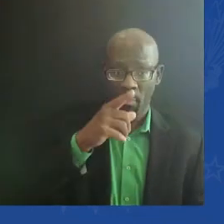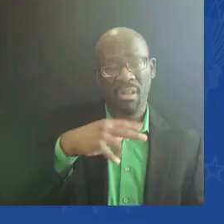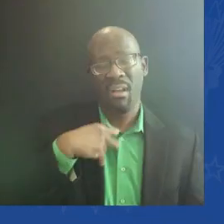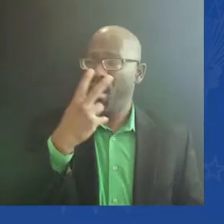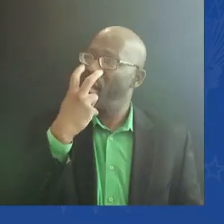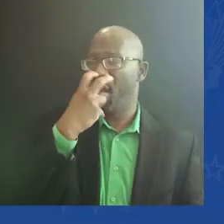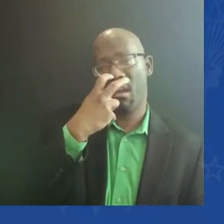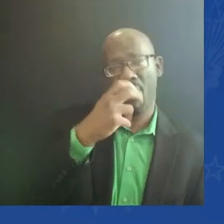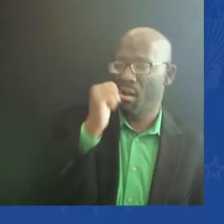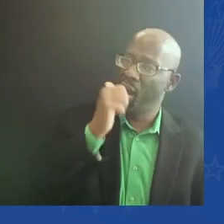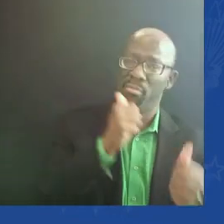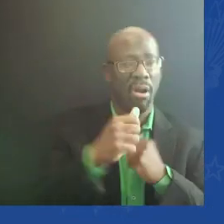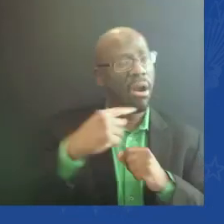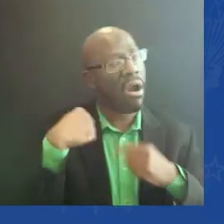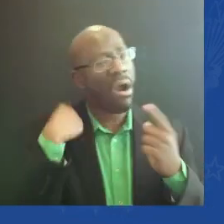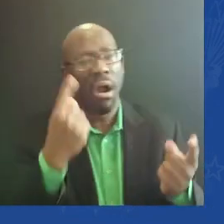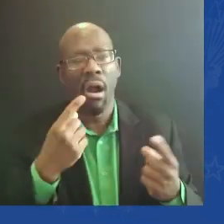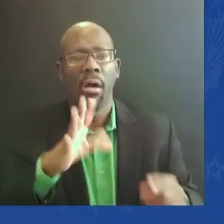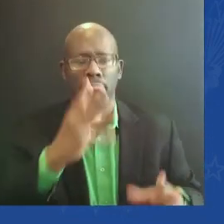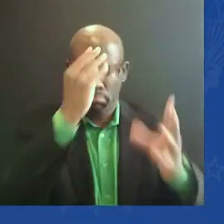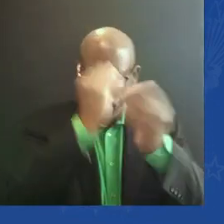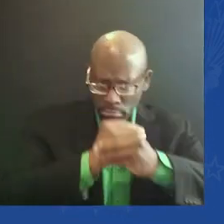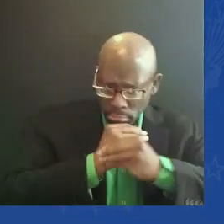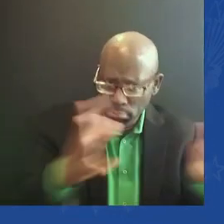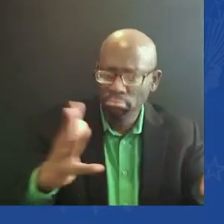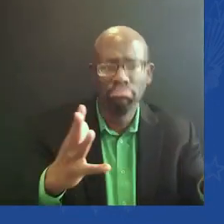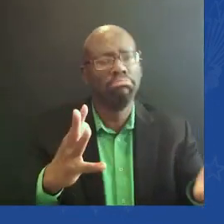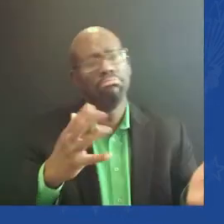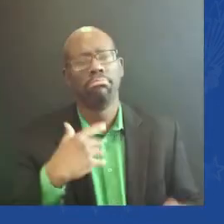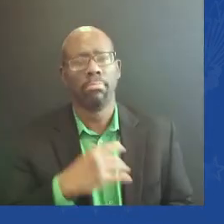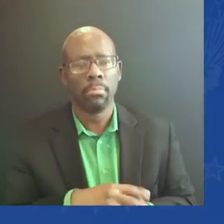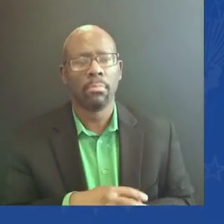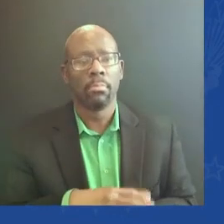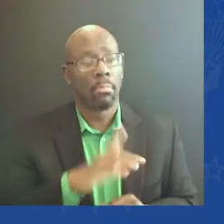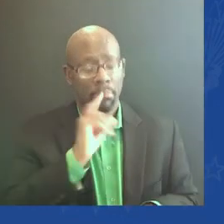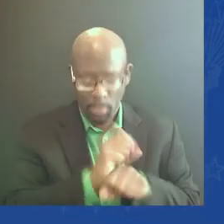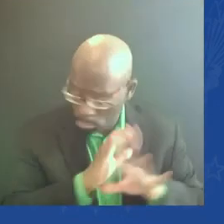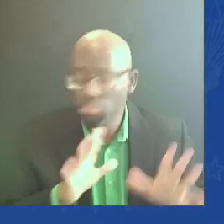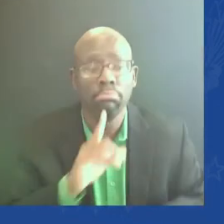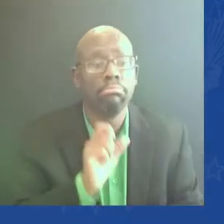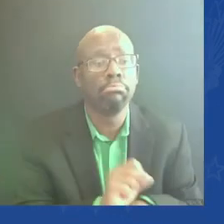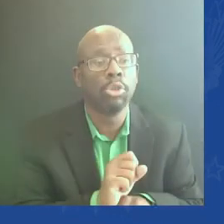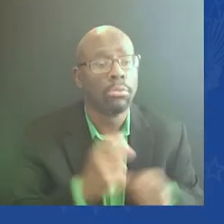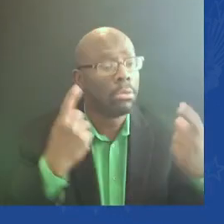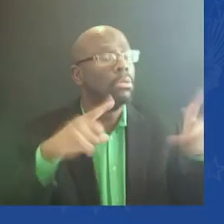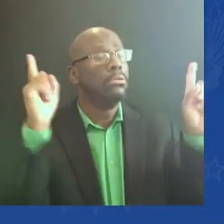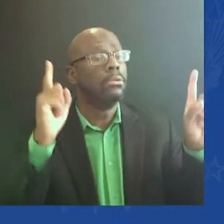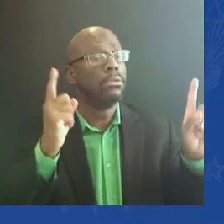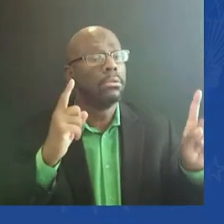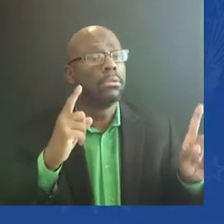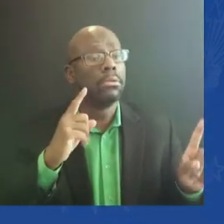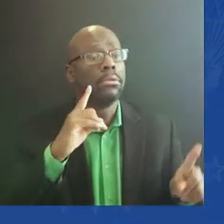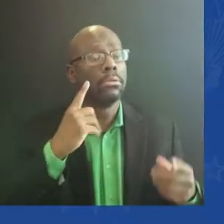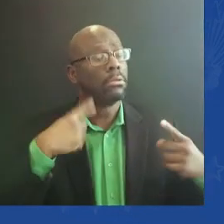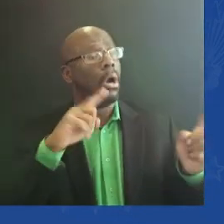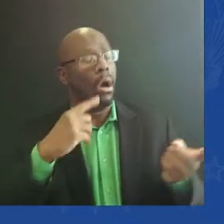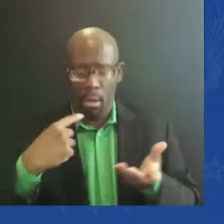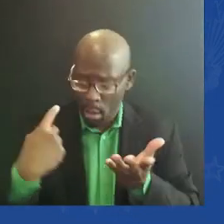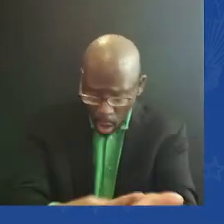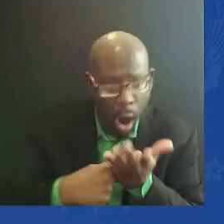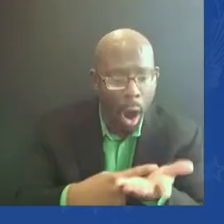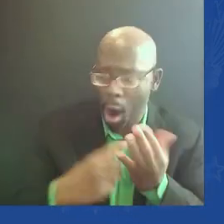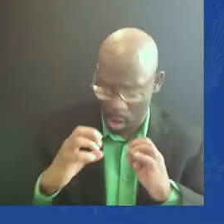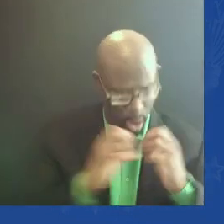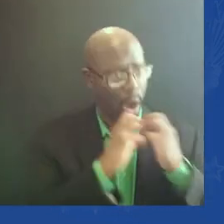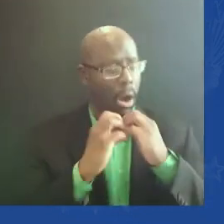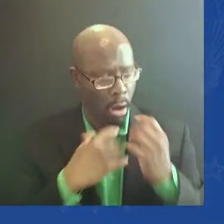it, and you always seem amazed when it's alive again. Well, you may turn out to be right. Maybe it won't work, but I believe we'll see by the end